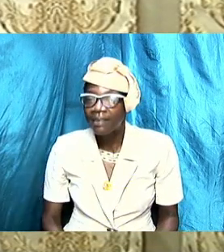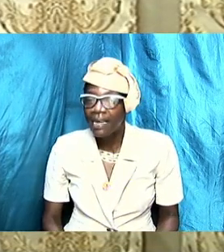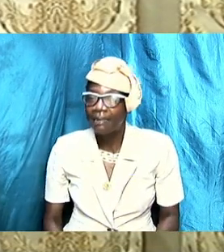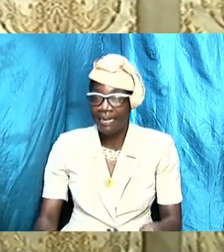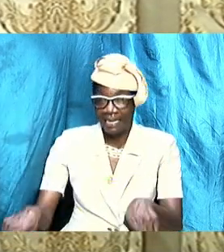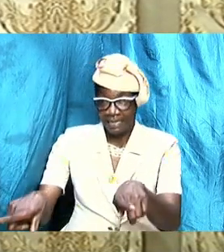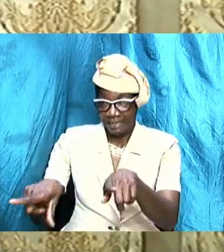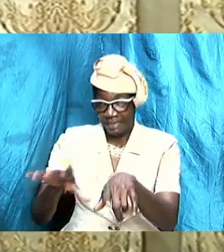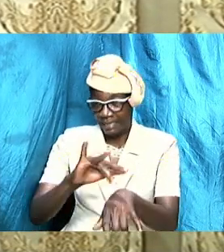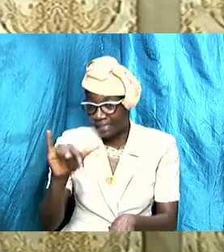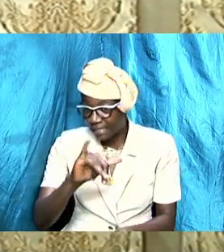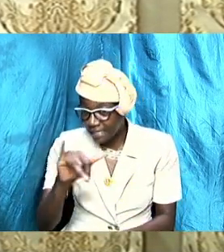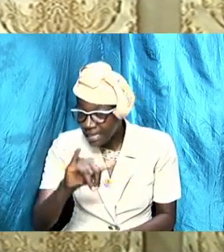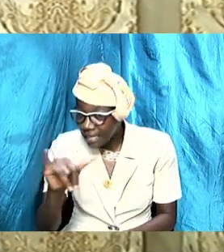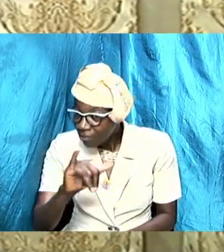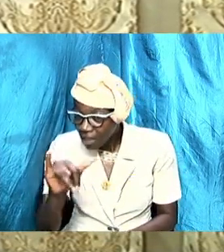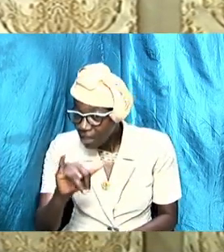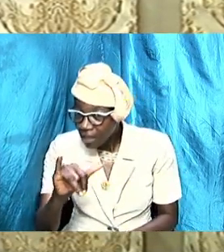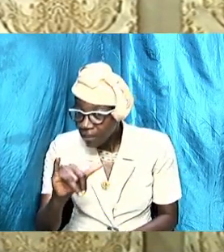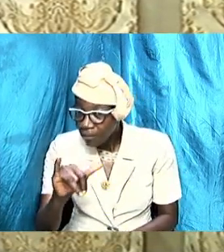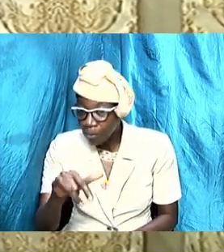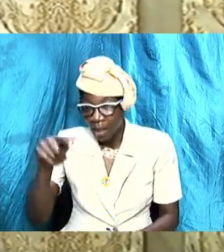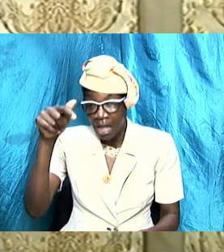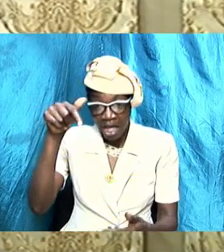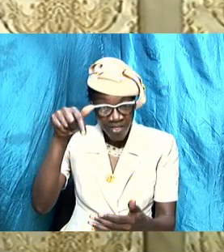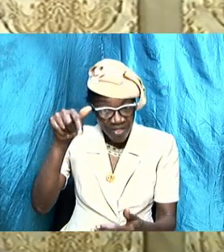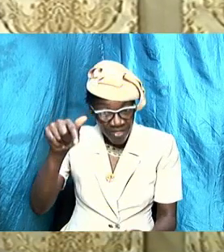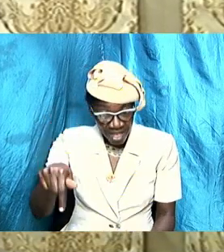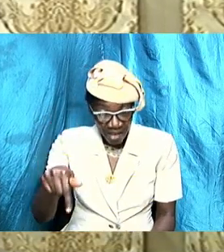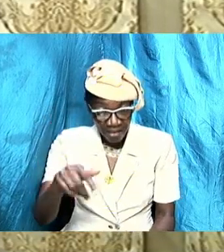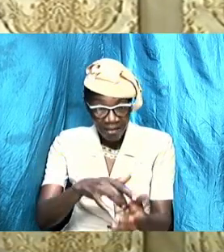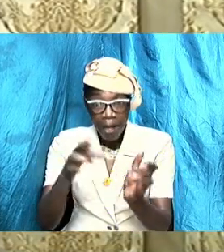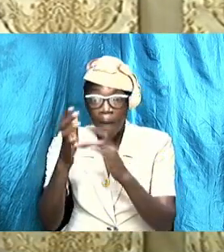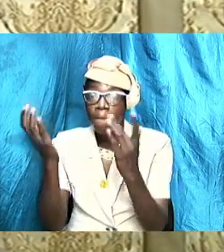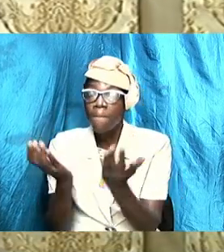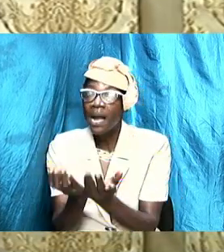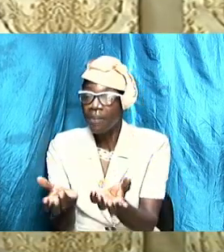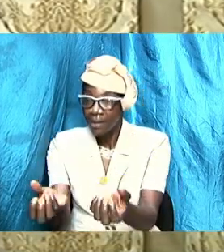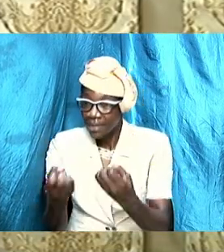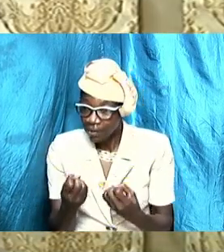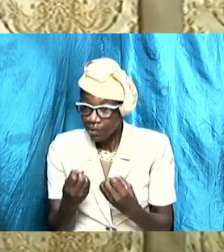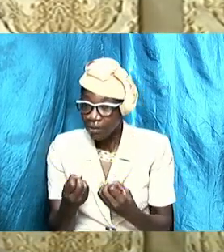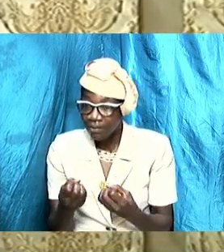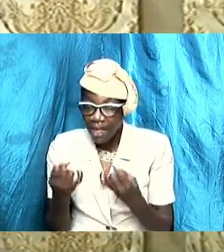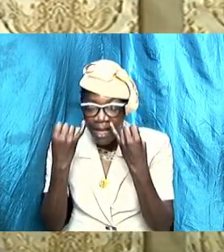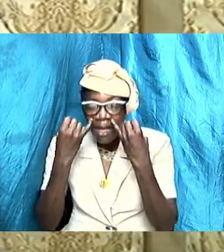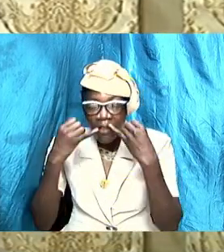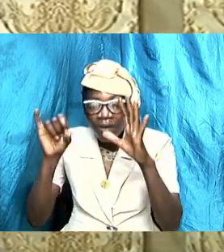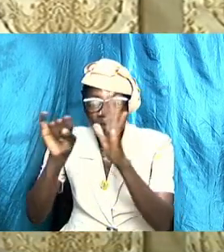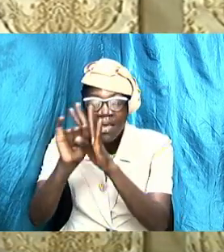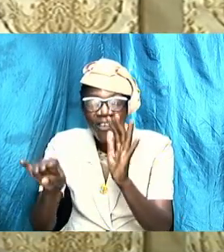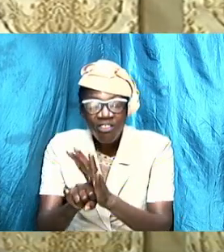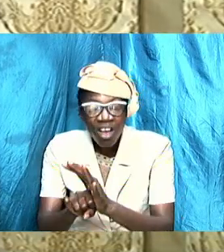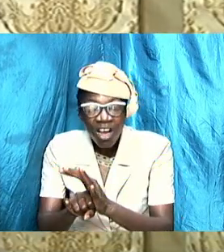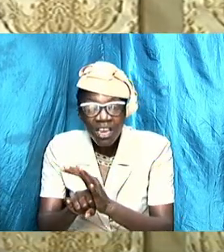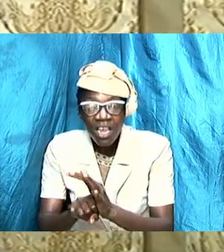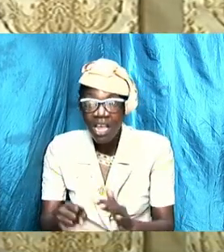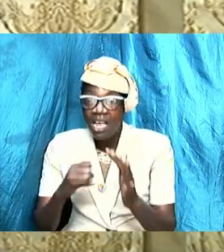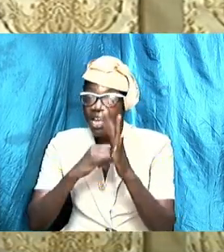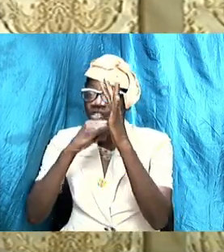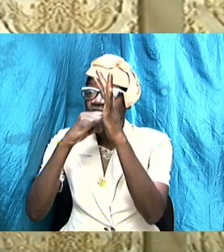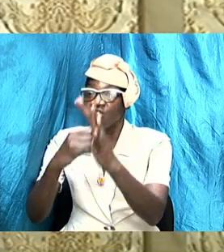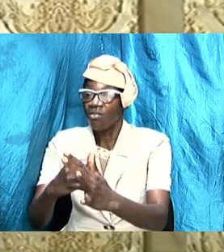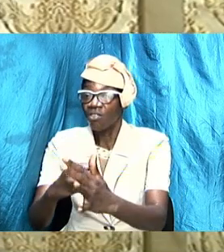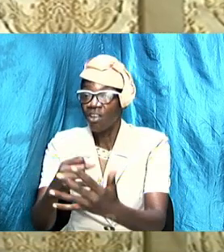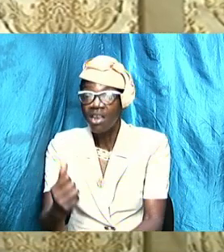this book gives us information, instruction, advice, as